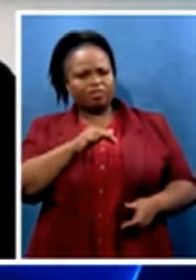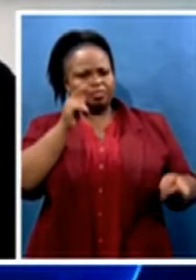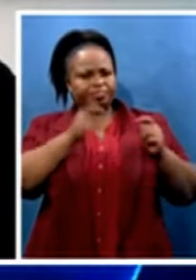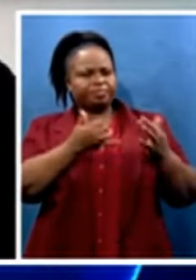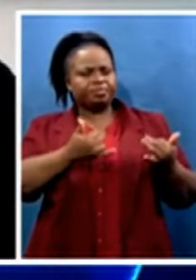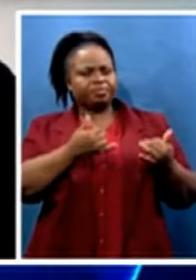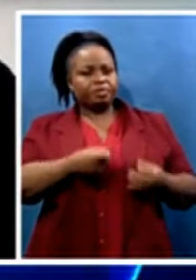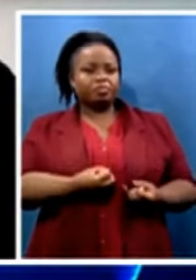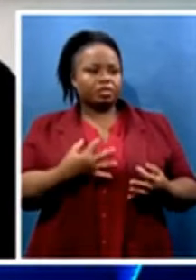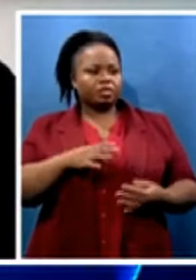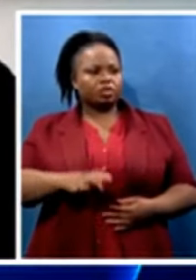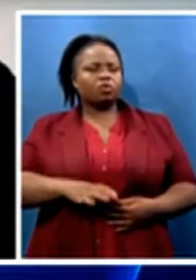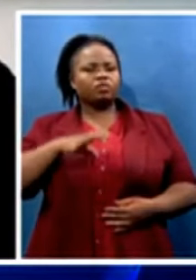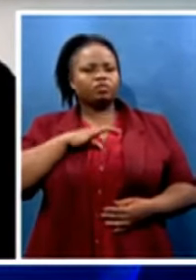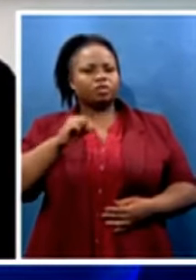Africa's judicial system?